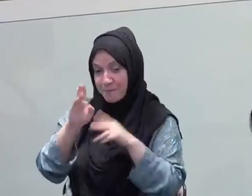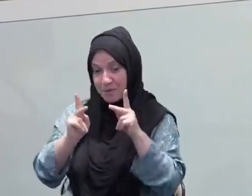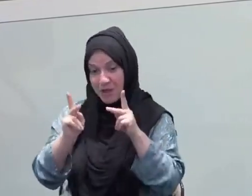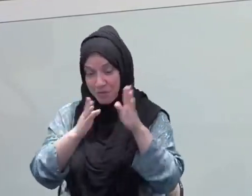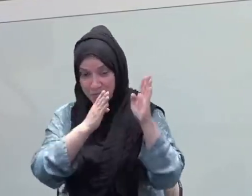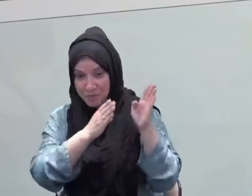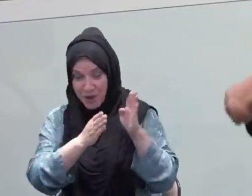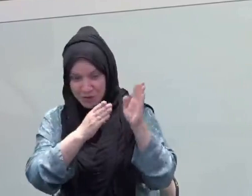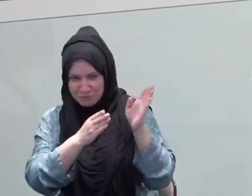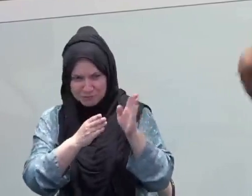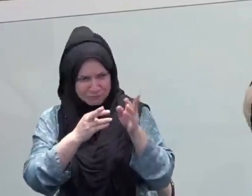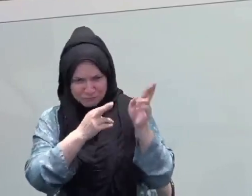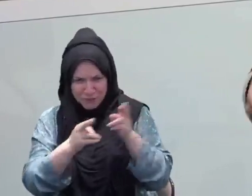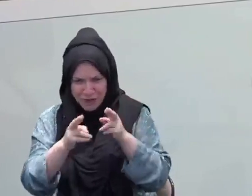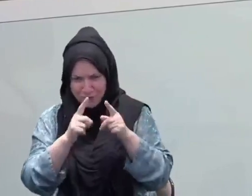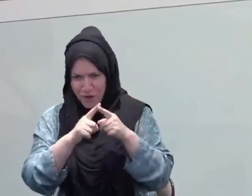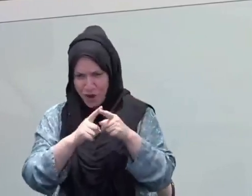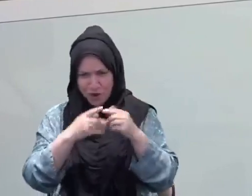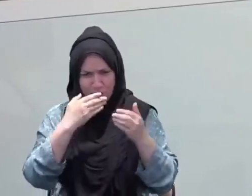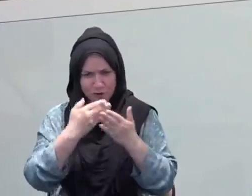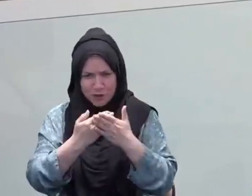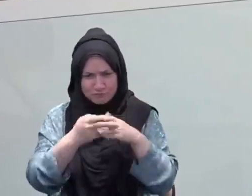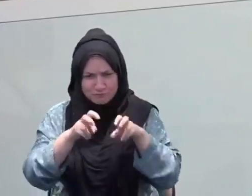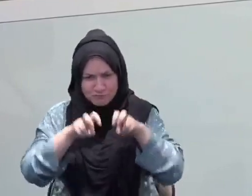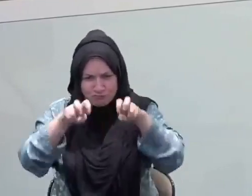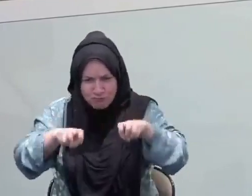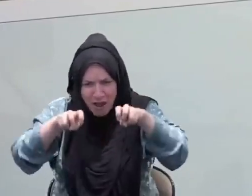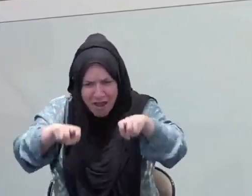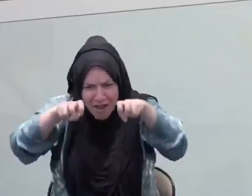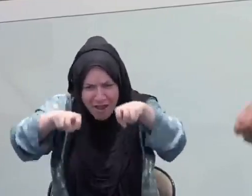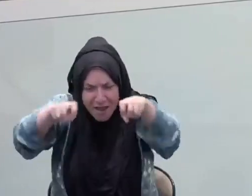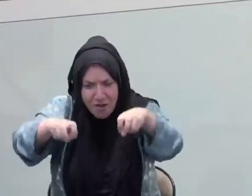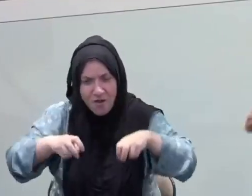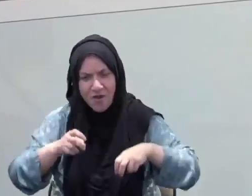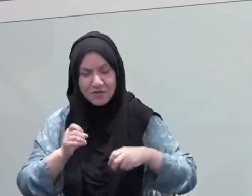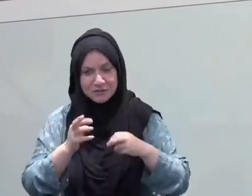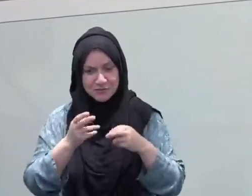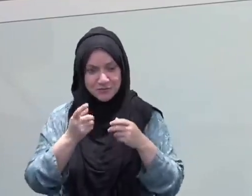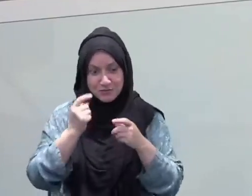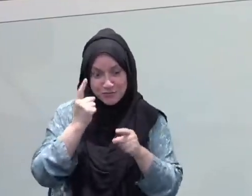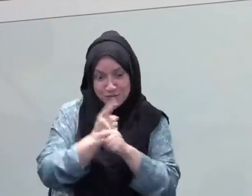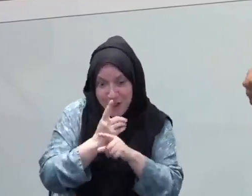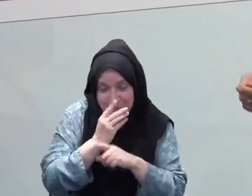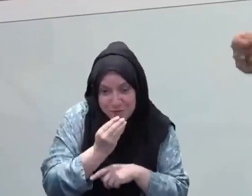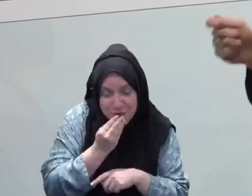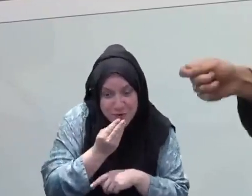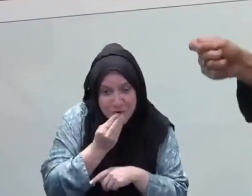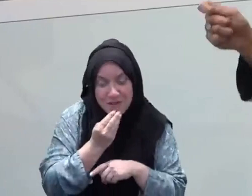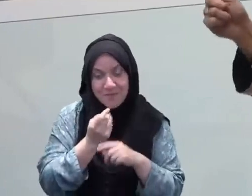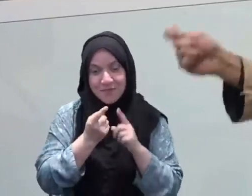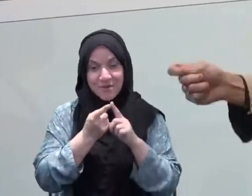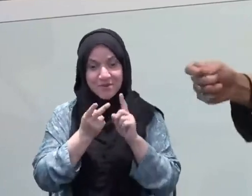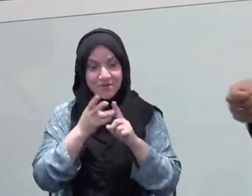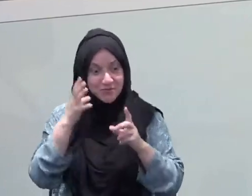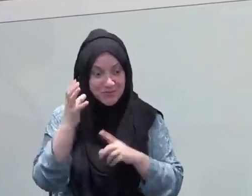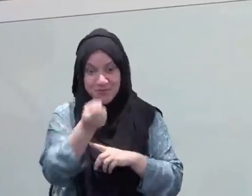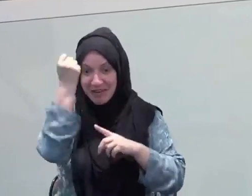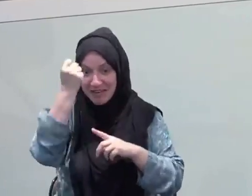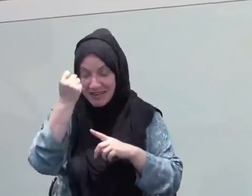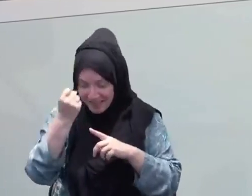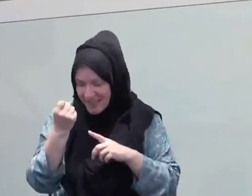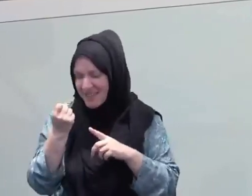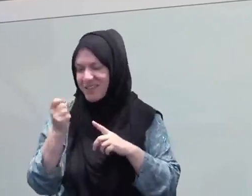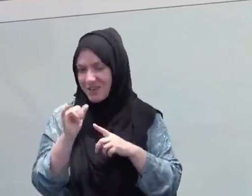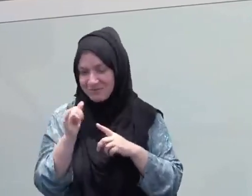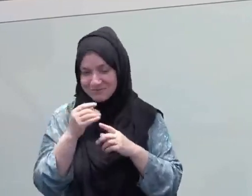sometimes those that weren't very good trainers, you're training your nafs, which is the horse, sometimes not very good trainers, that had horses that